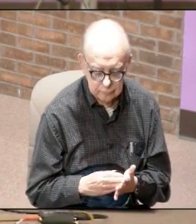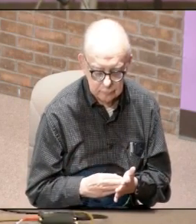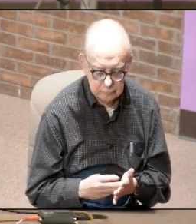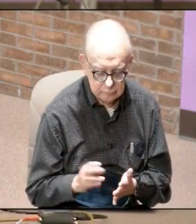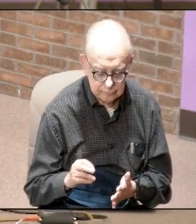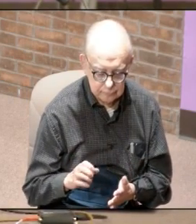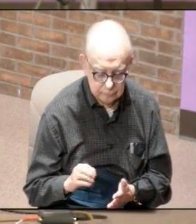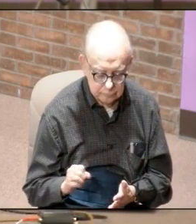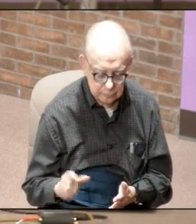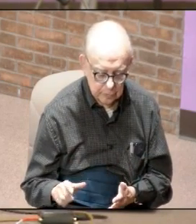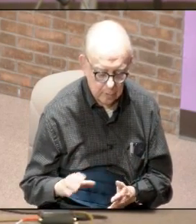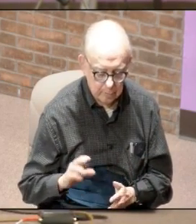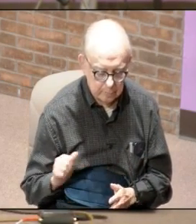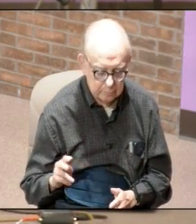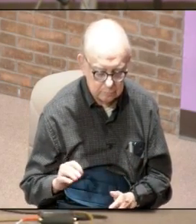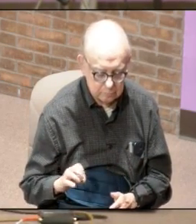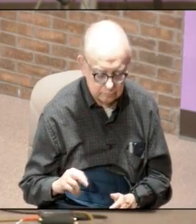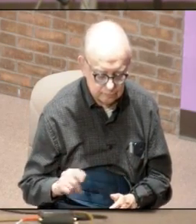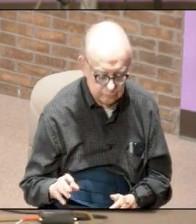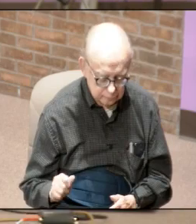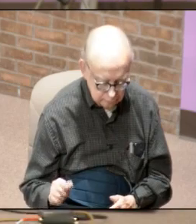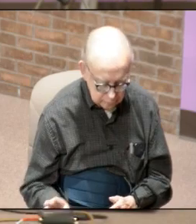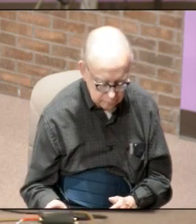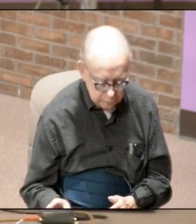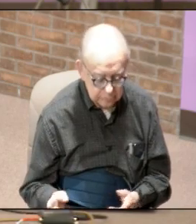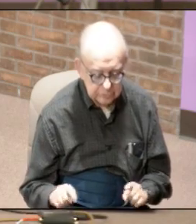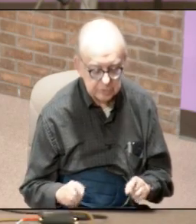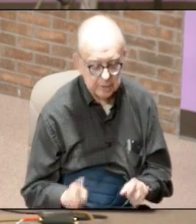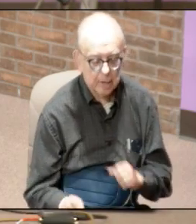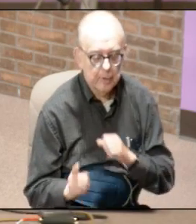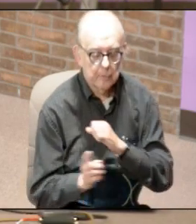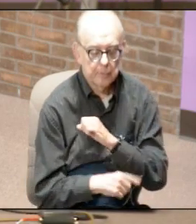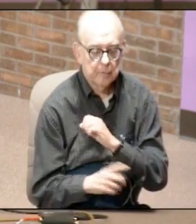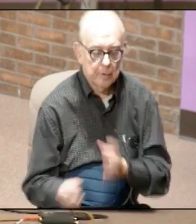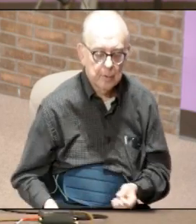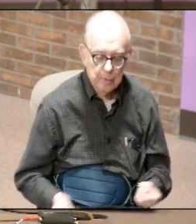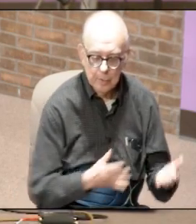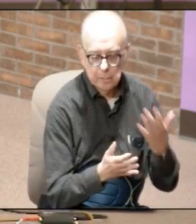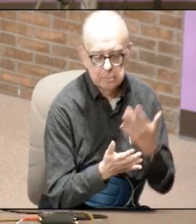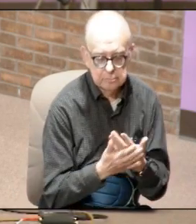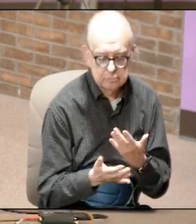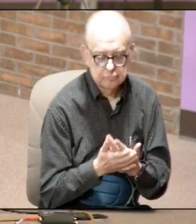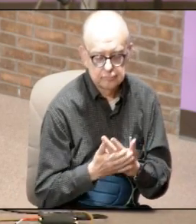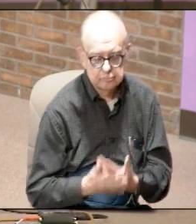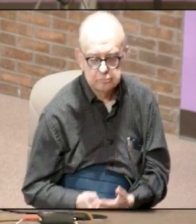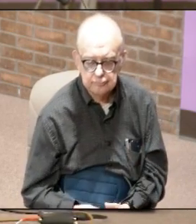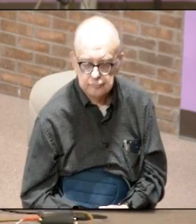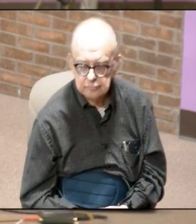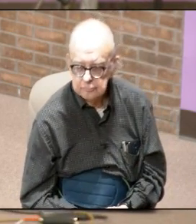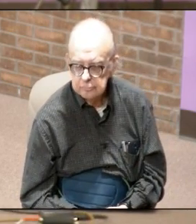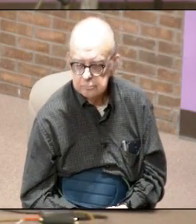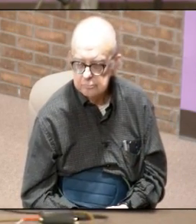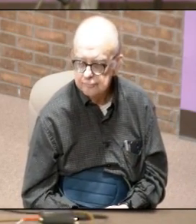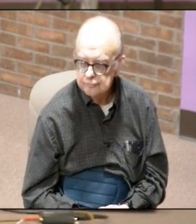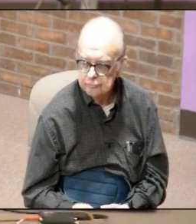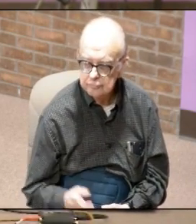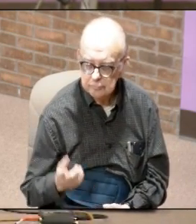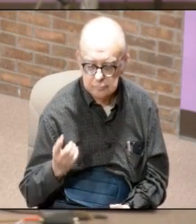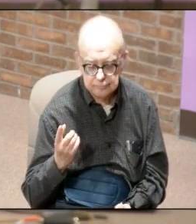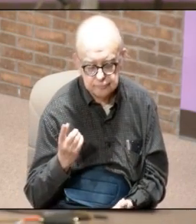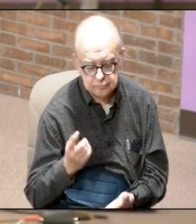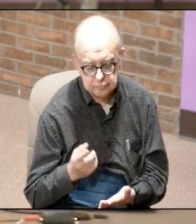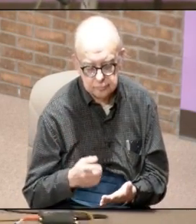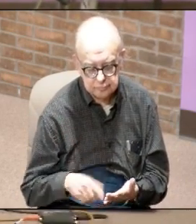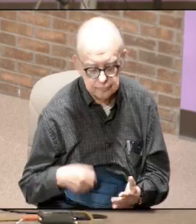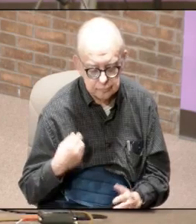Barnabas was talking about when they were being persecuted and placed into jail or prison so what